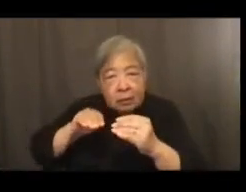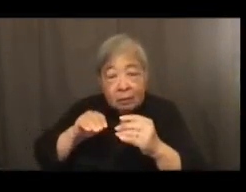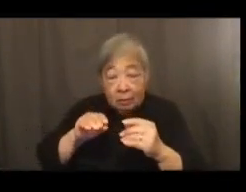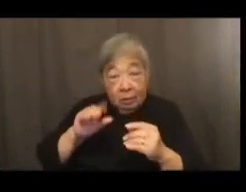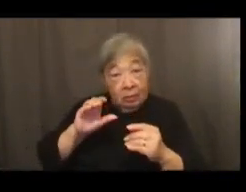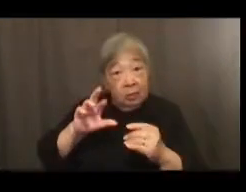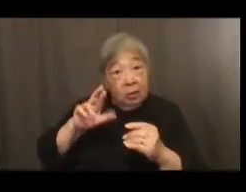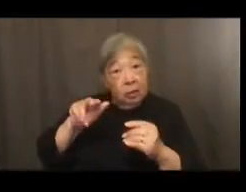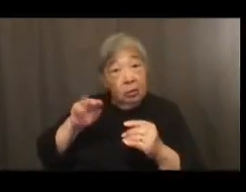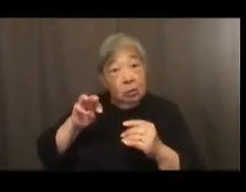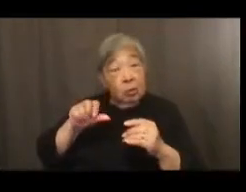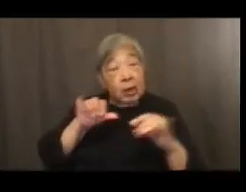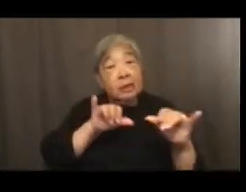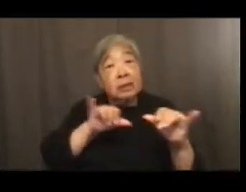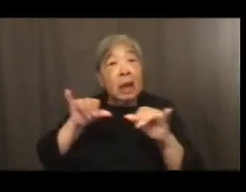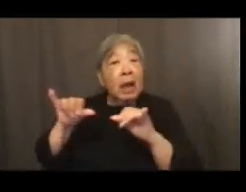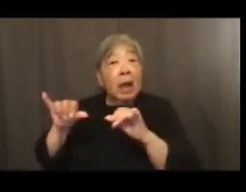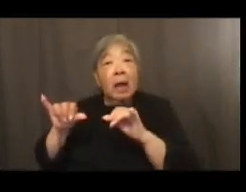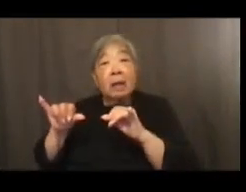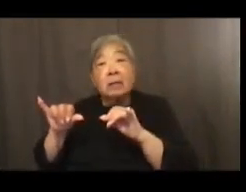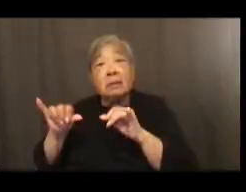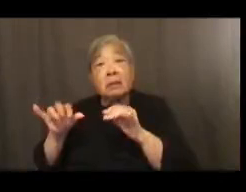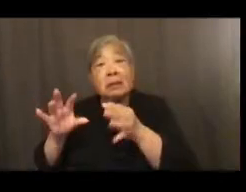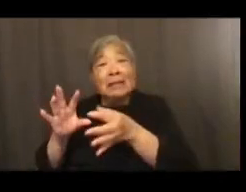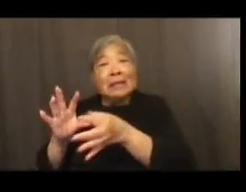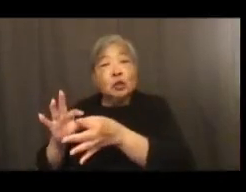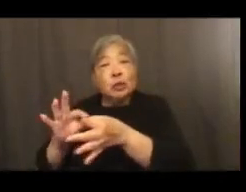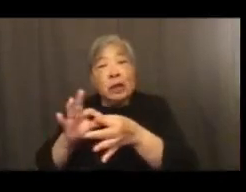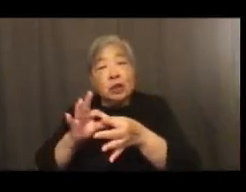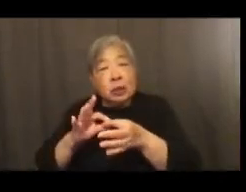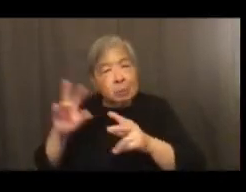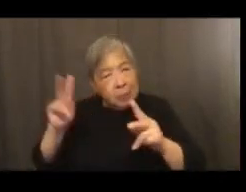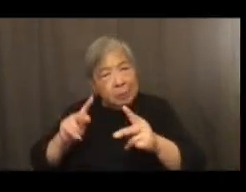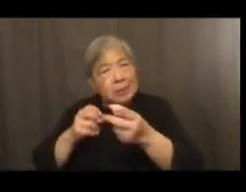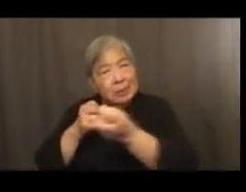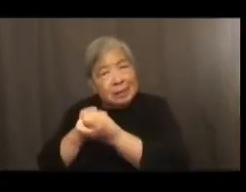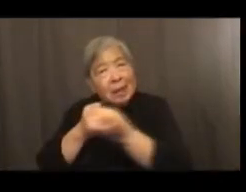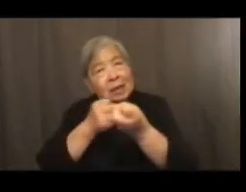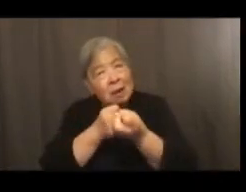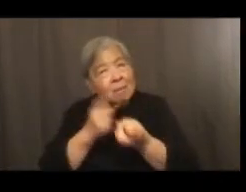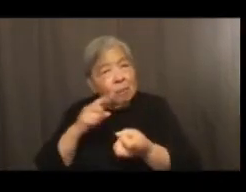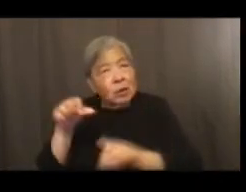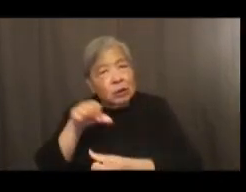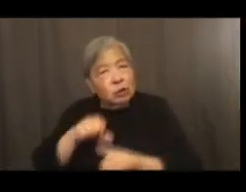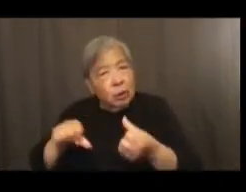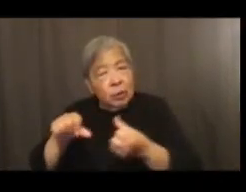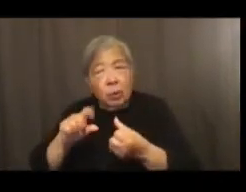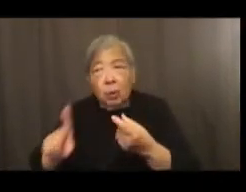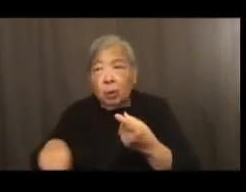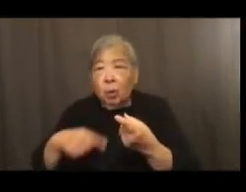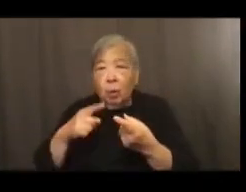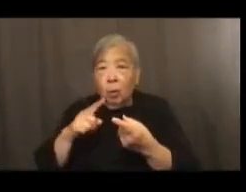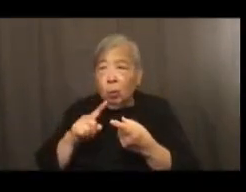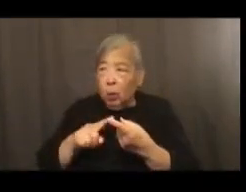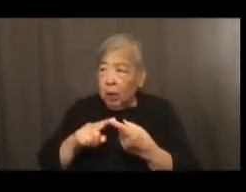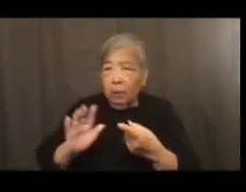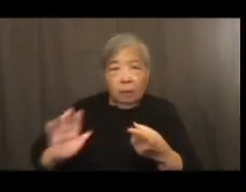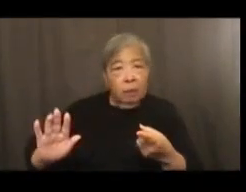of the intersection of people standing up for each other in times where their human rights